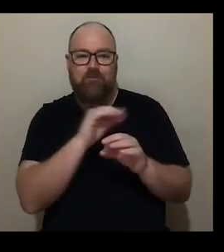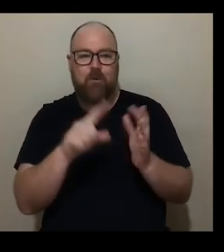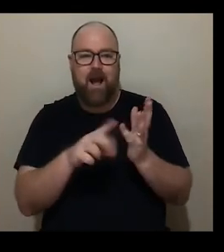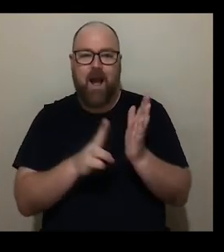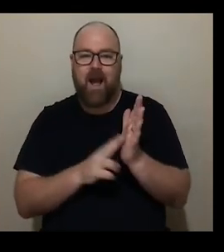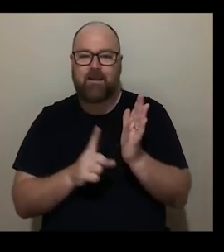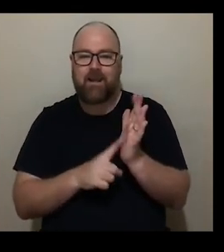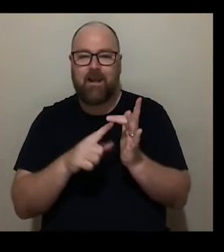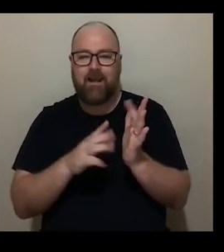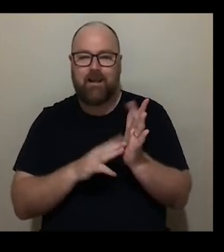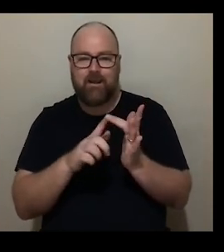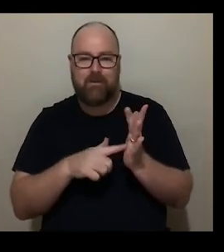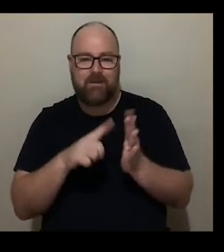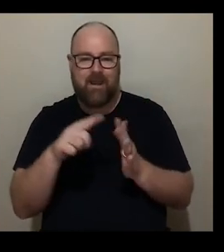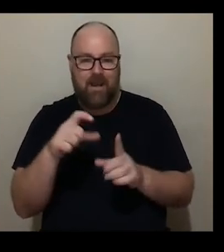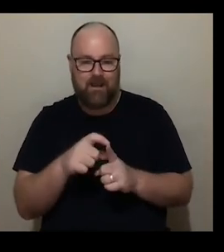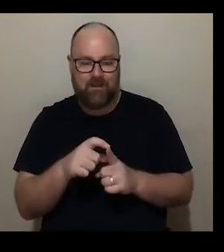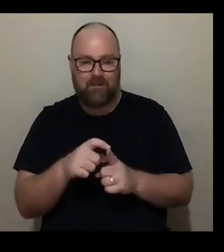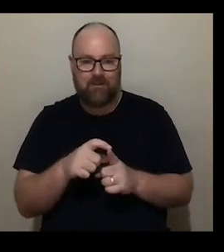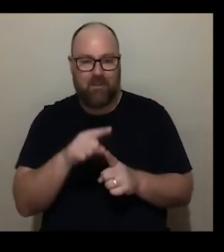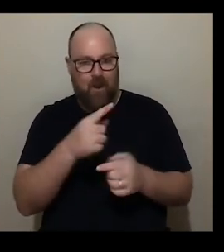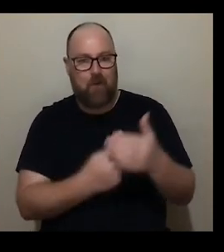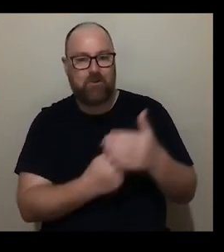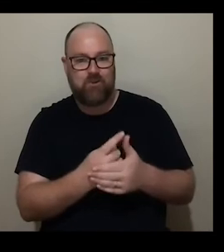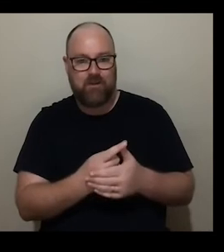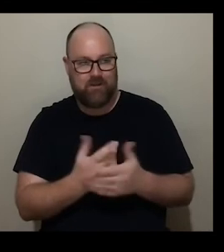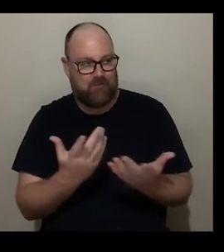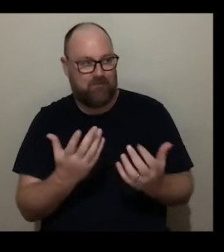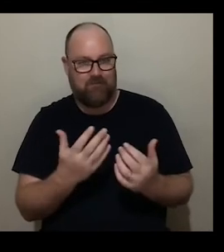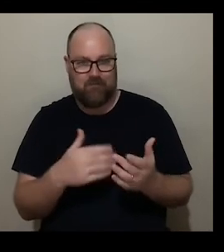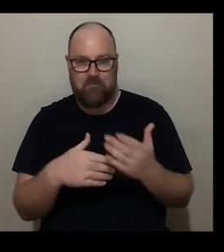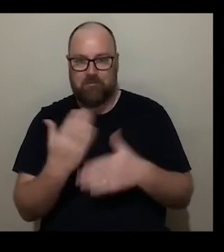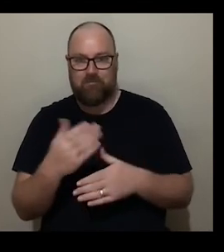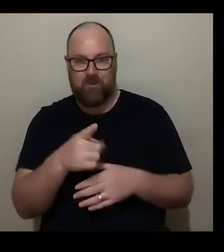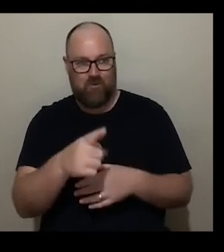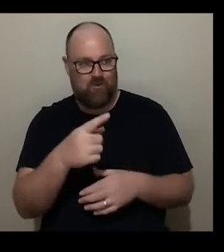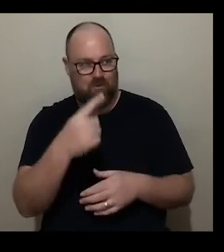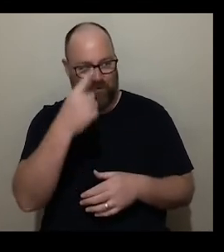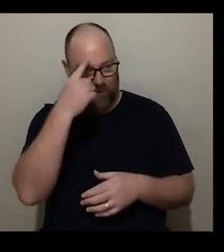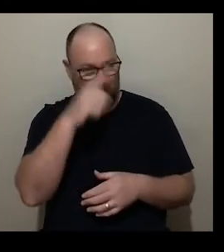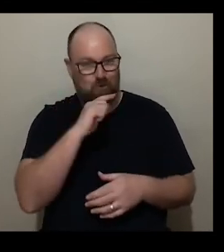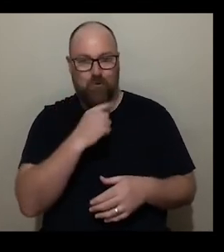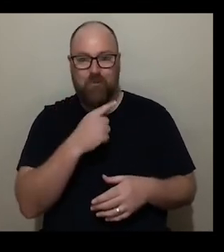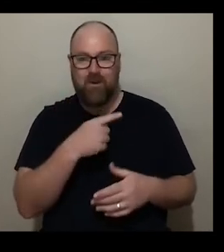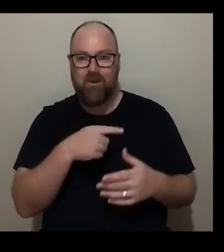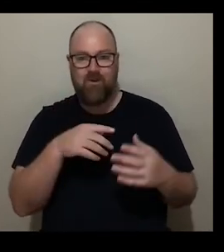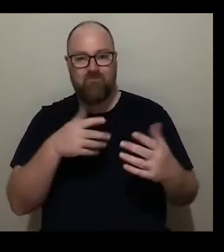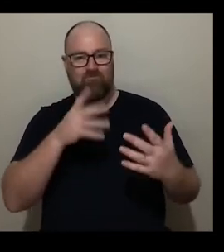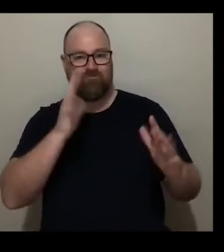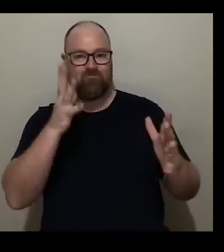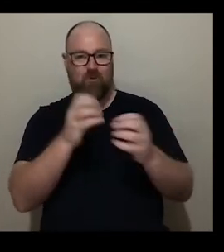opportunity and um and who would have thought that you'd be you know speaking to australia at 4 30 in the morning